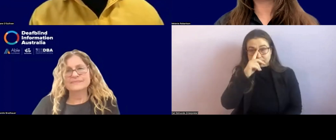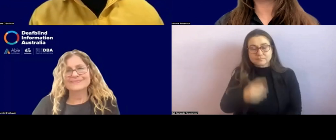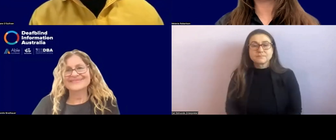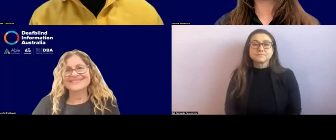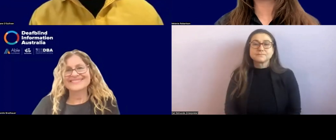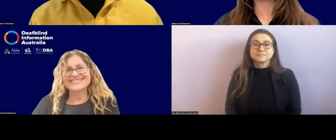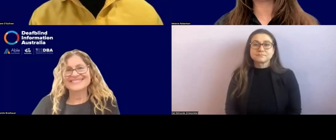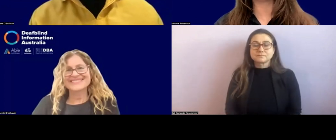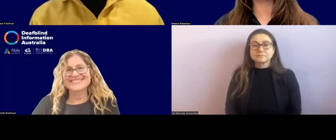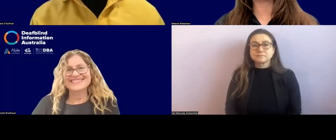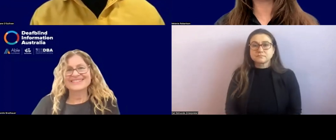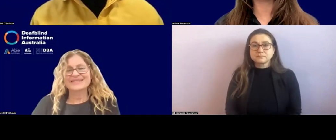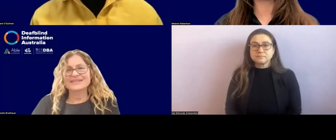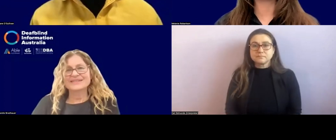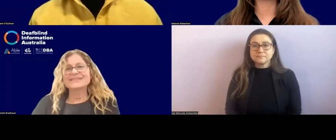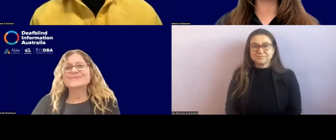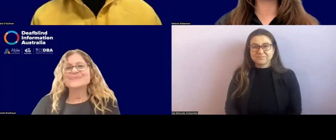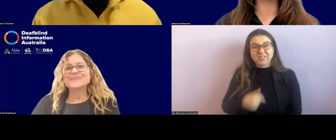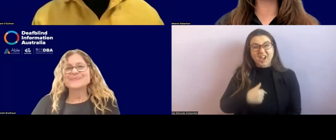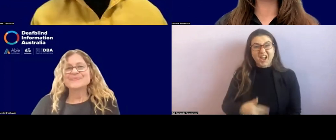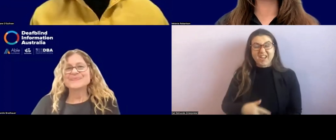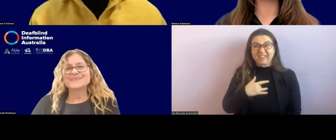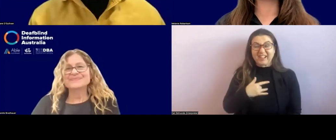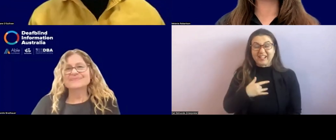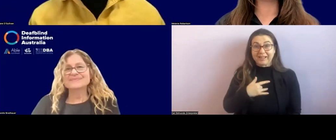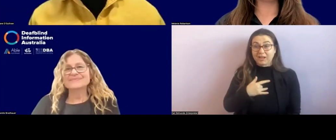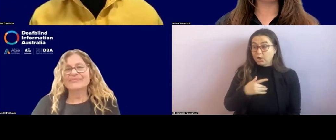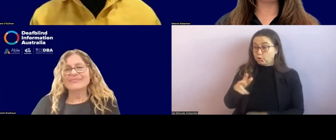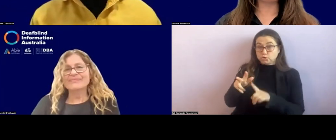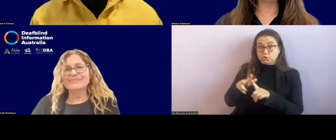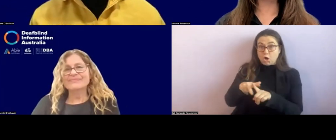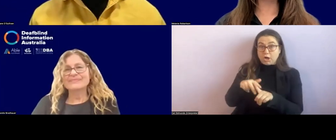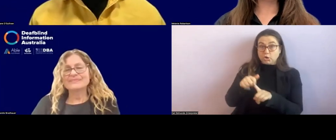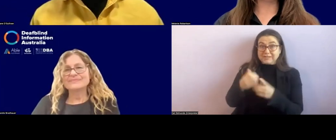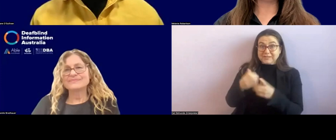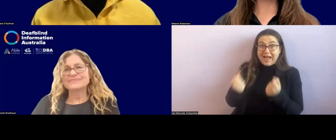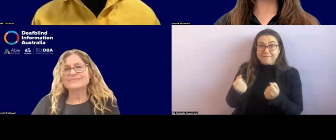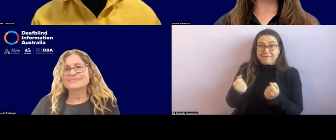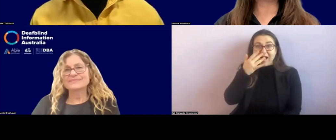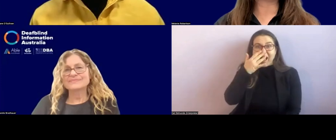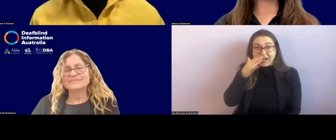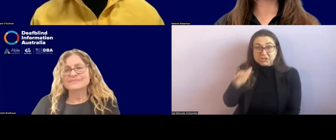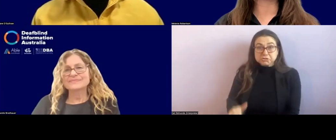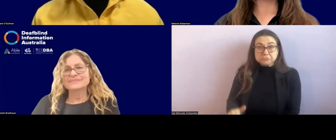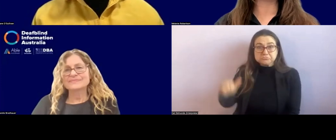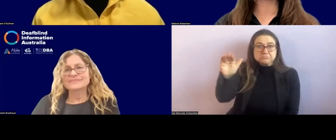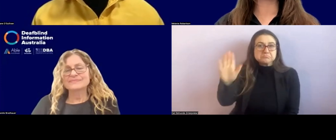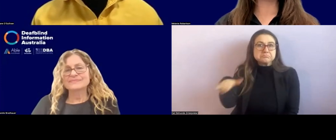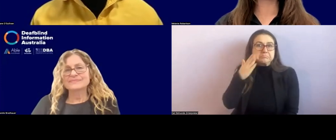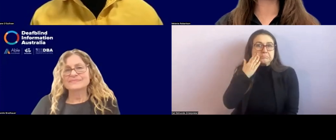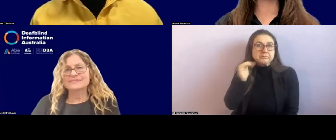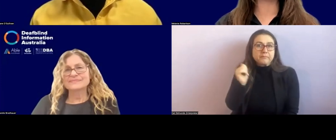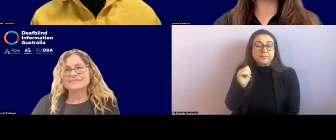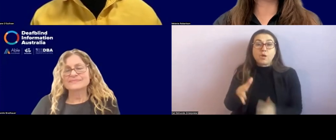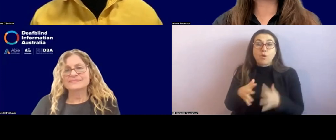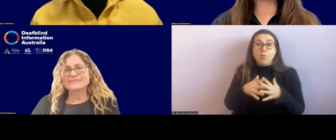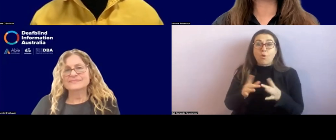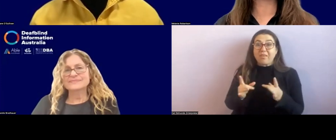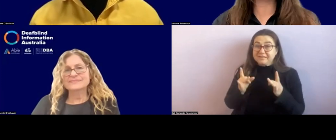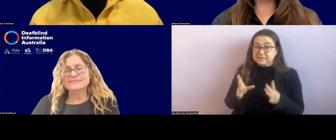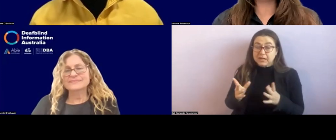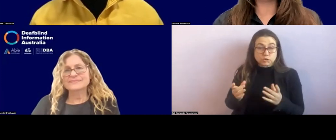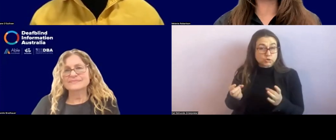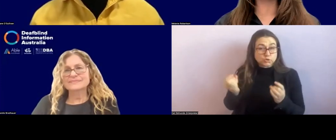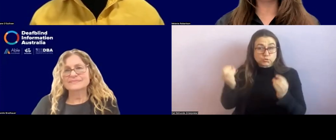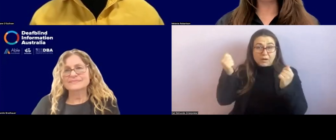I'd even say, as soon as you know about that diagnosis, regardless of their age, um, start having those conversations so that you've got,